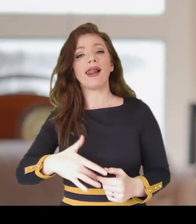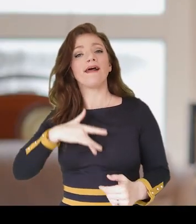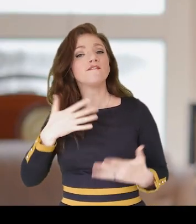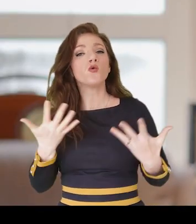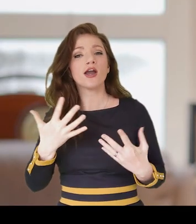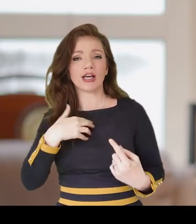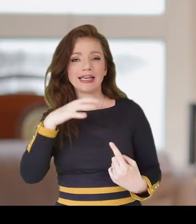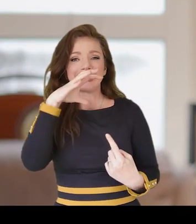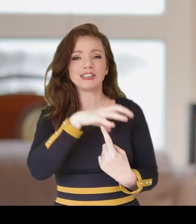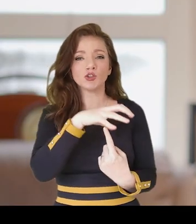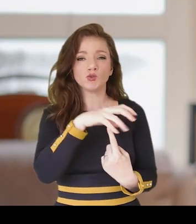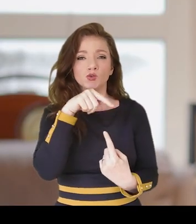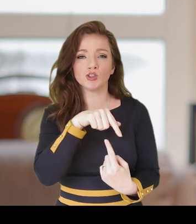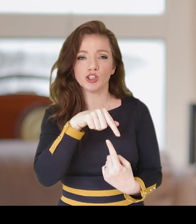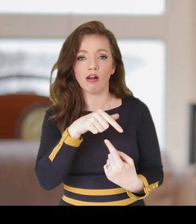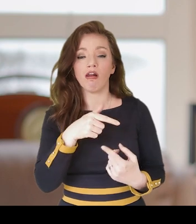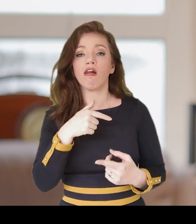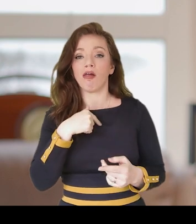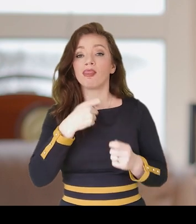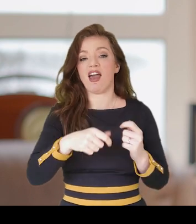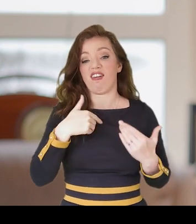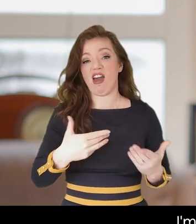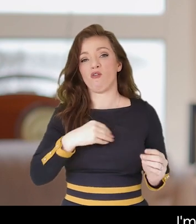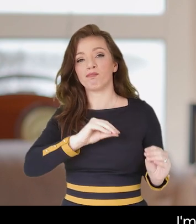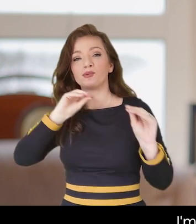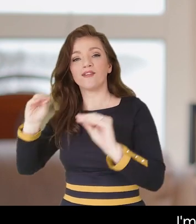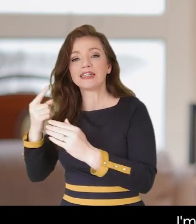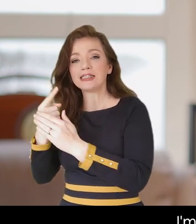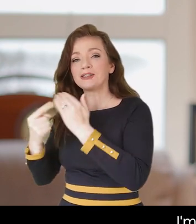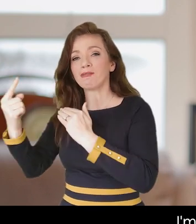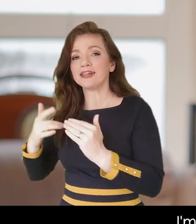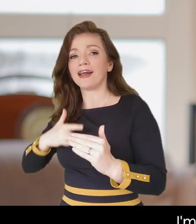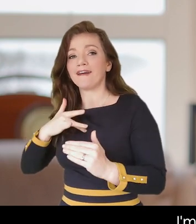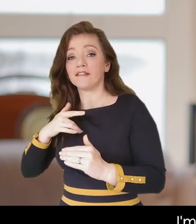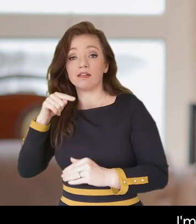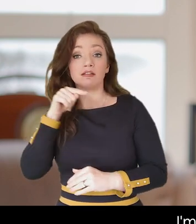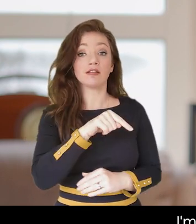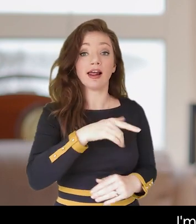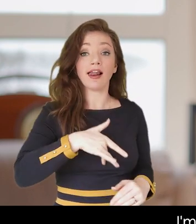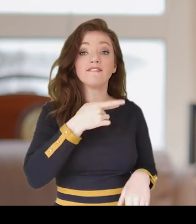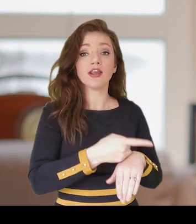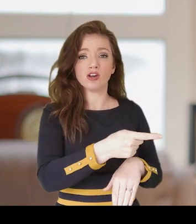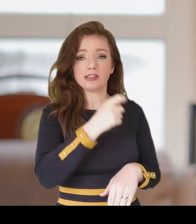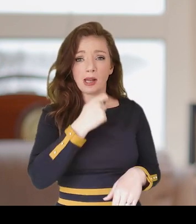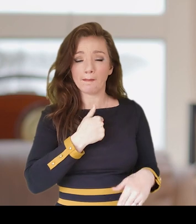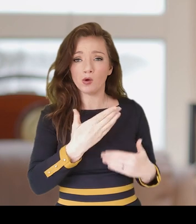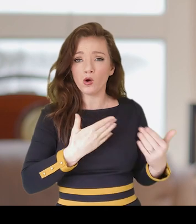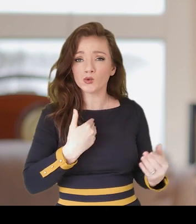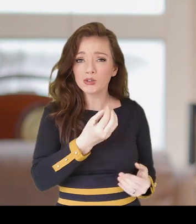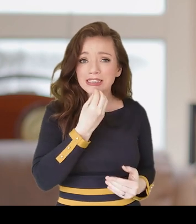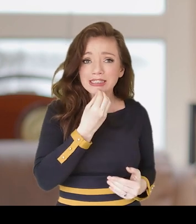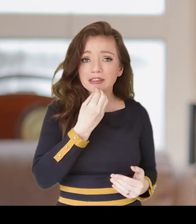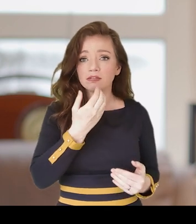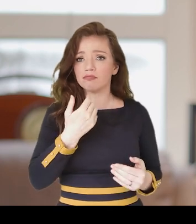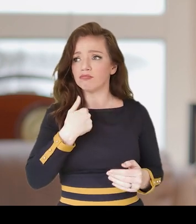institutions until I moved out to independent living. People used to tell me what to eat and then what I